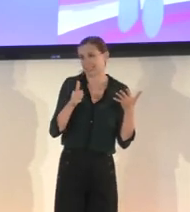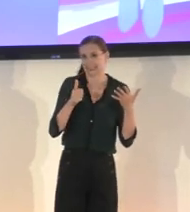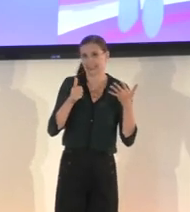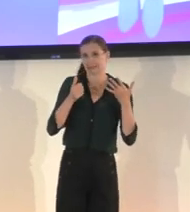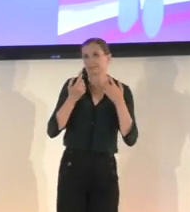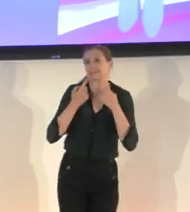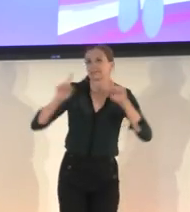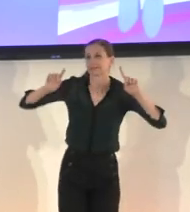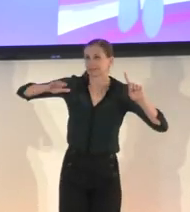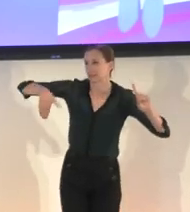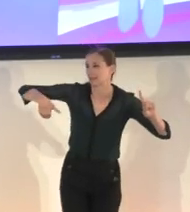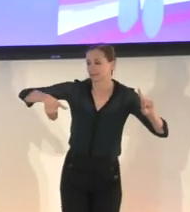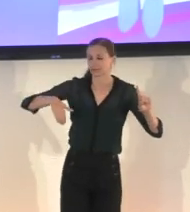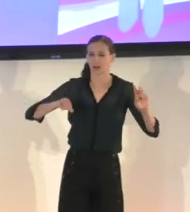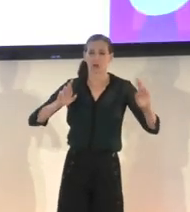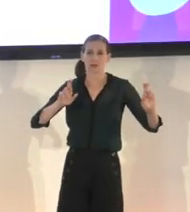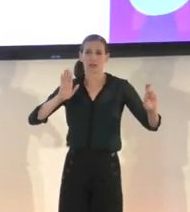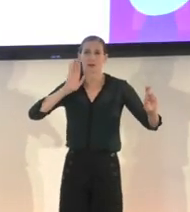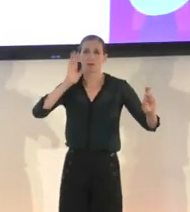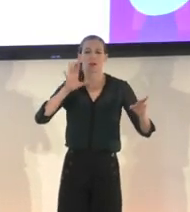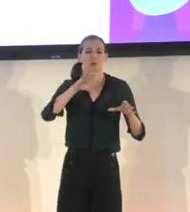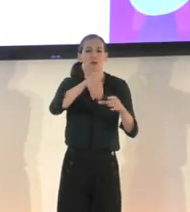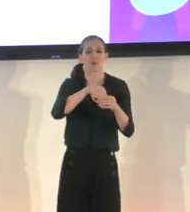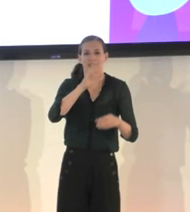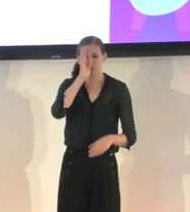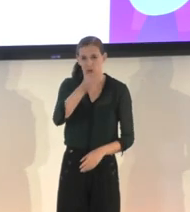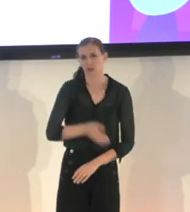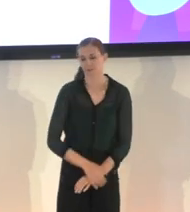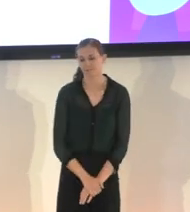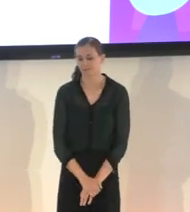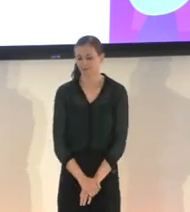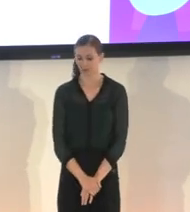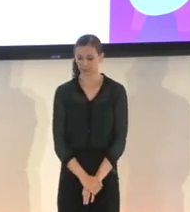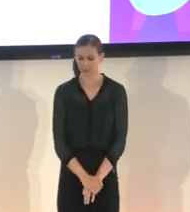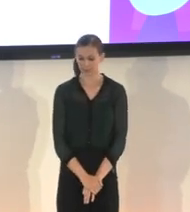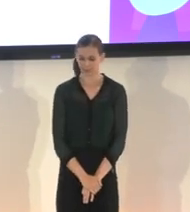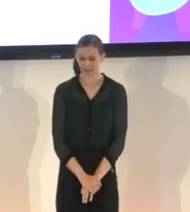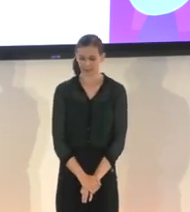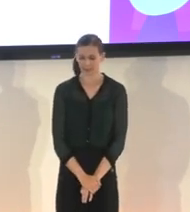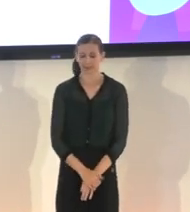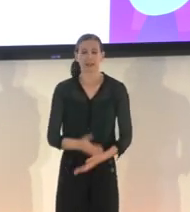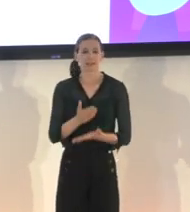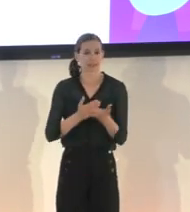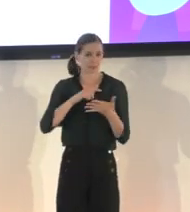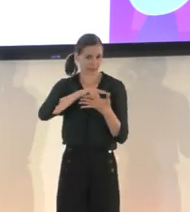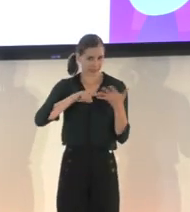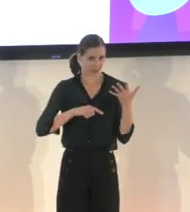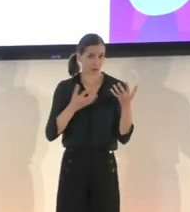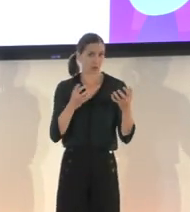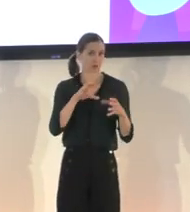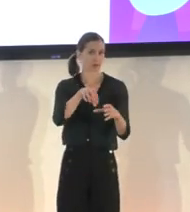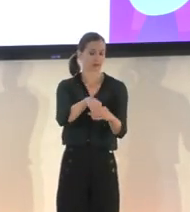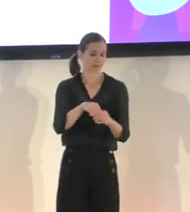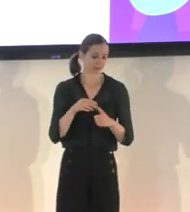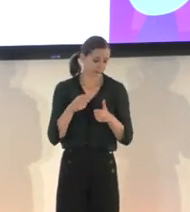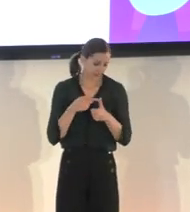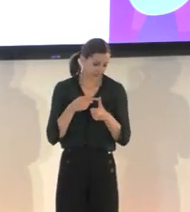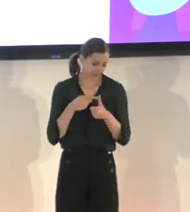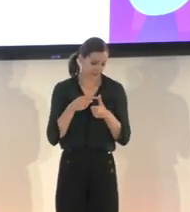try and do. So some of those things that we'd like to see would be additional